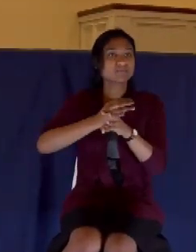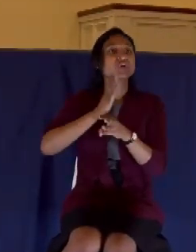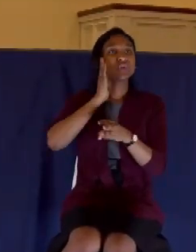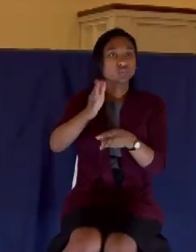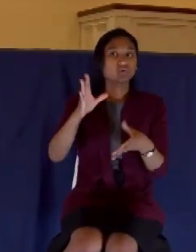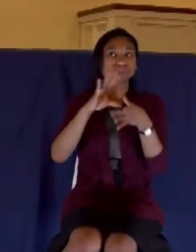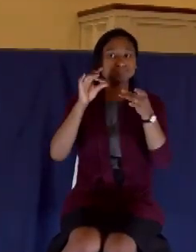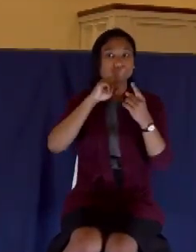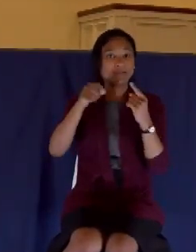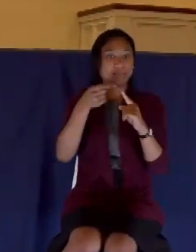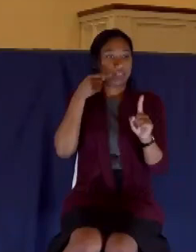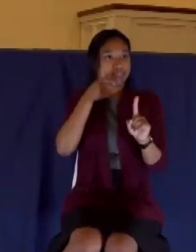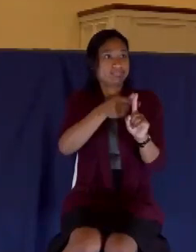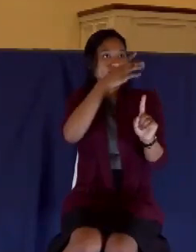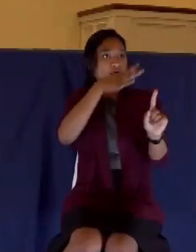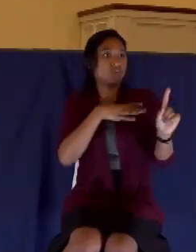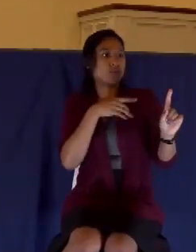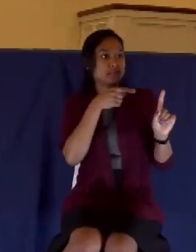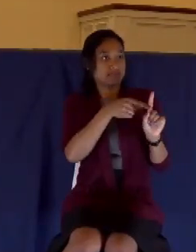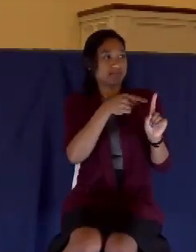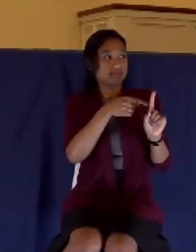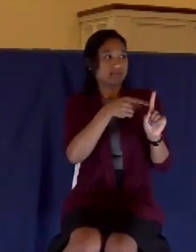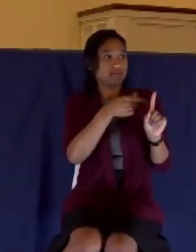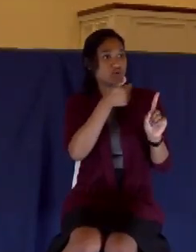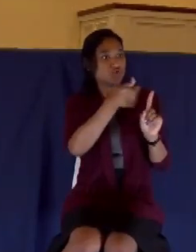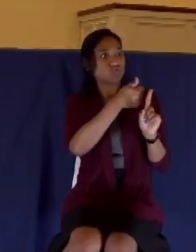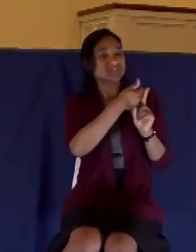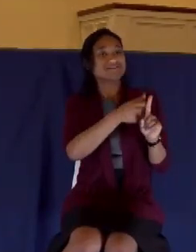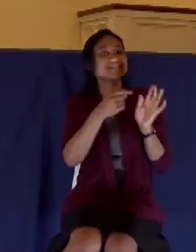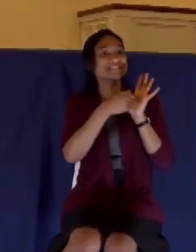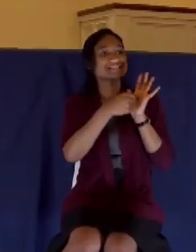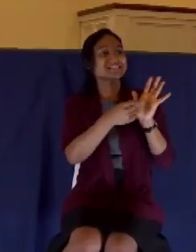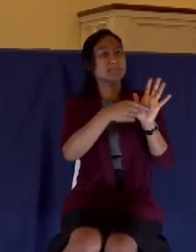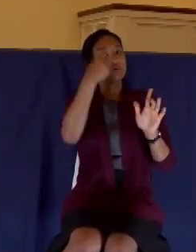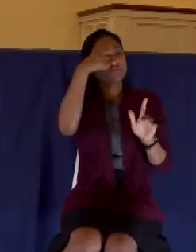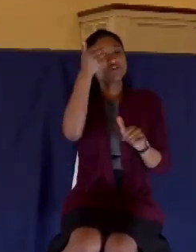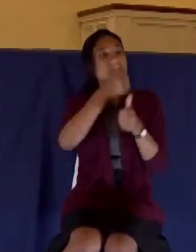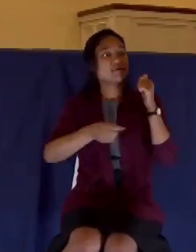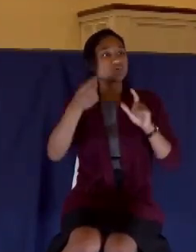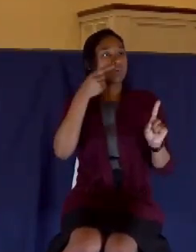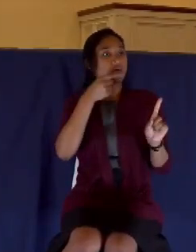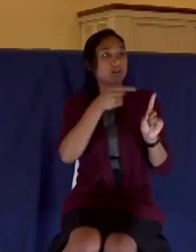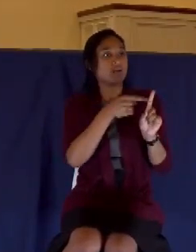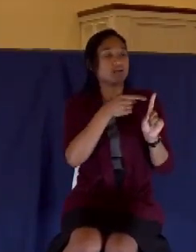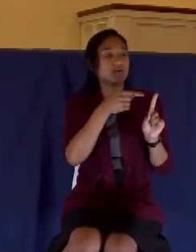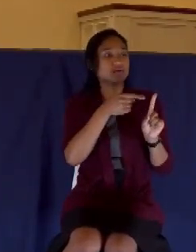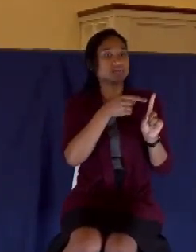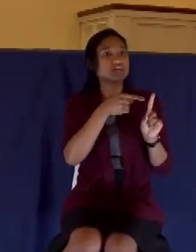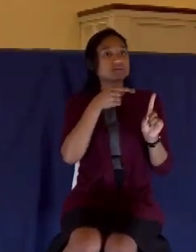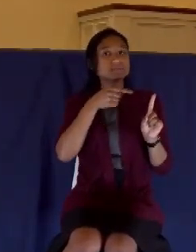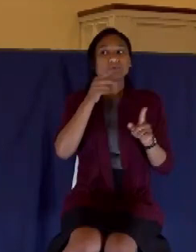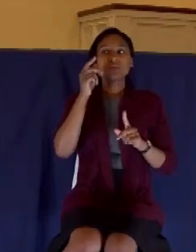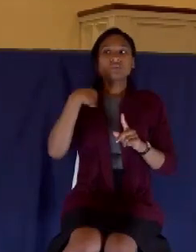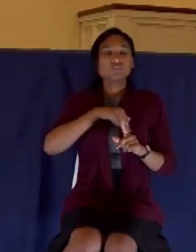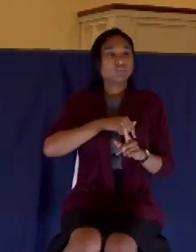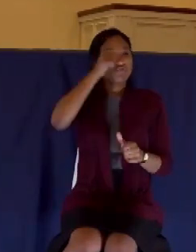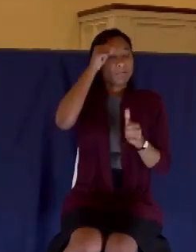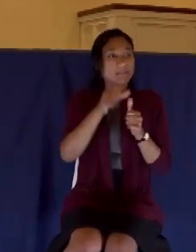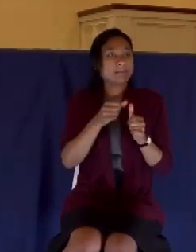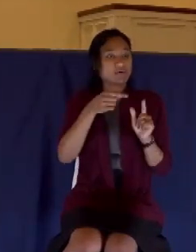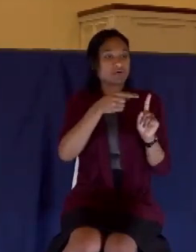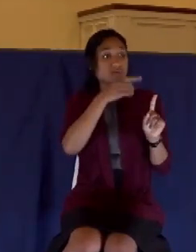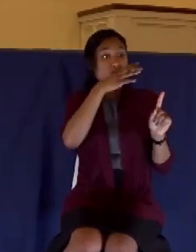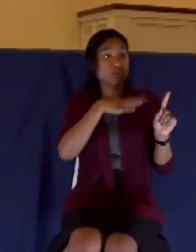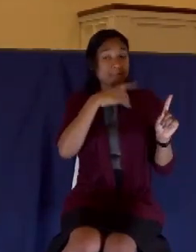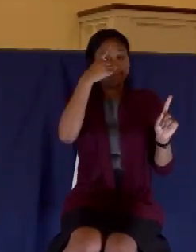memorial. She will be an example to all. She will be remembered because of this act because she honored and she treasured